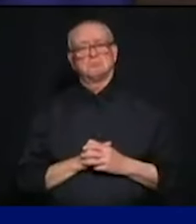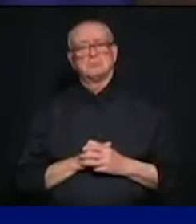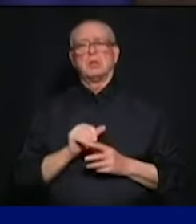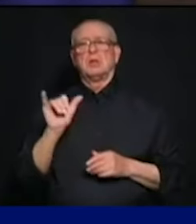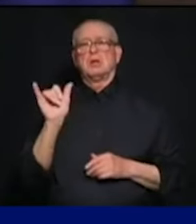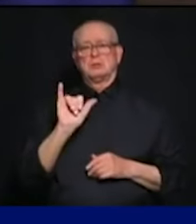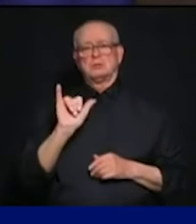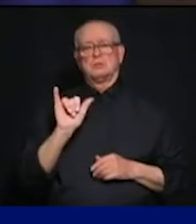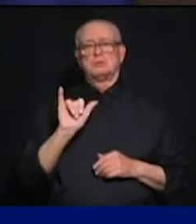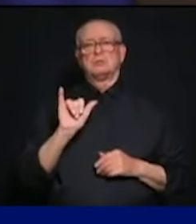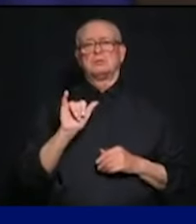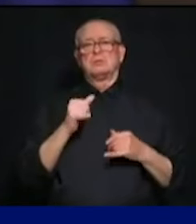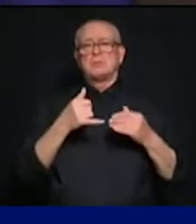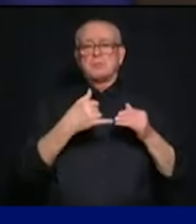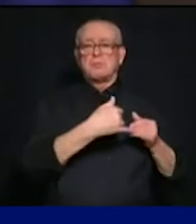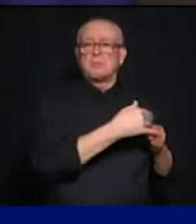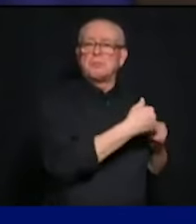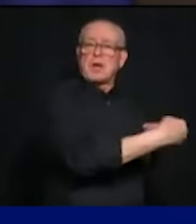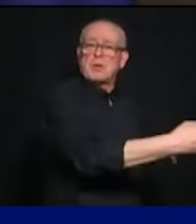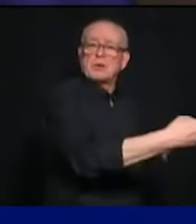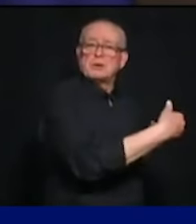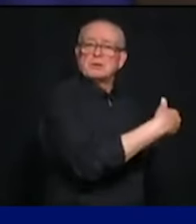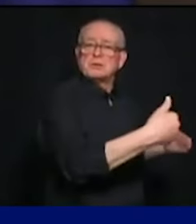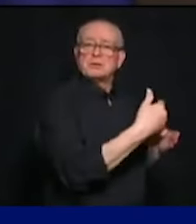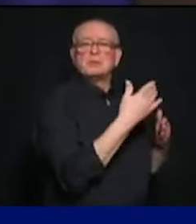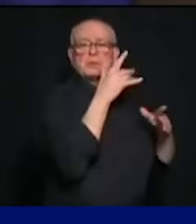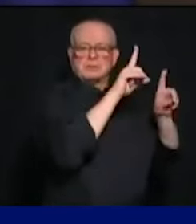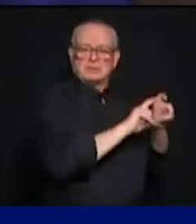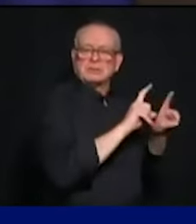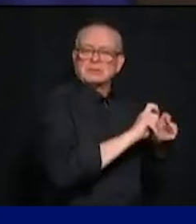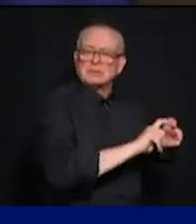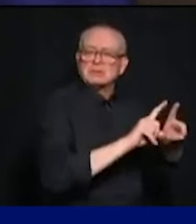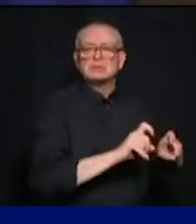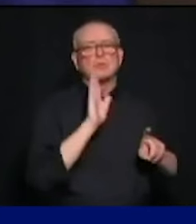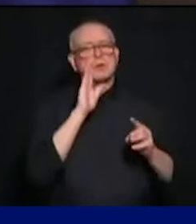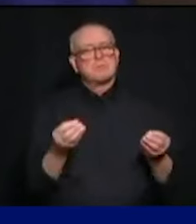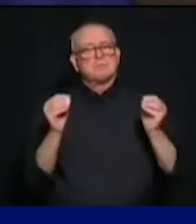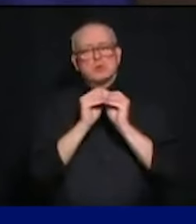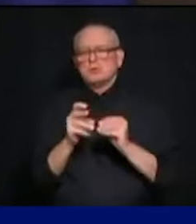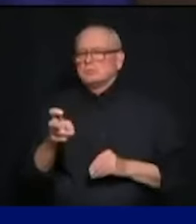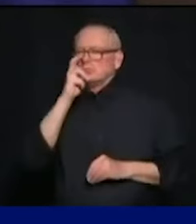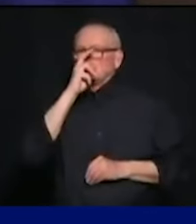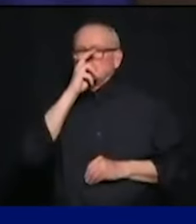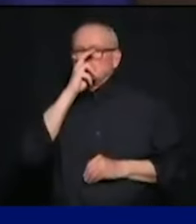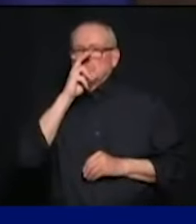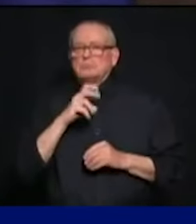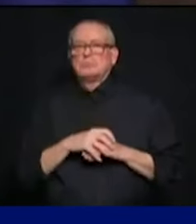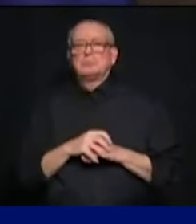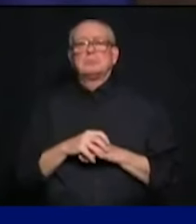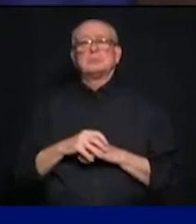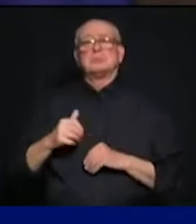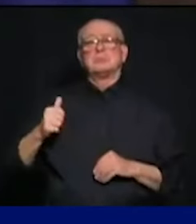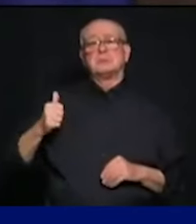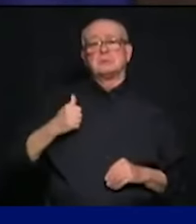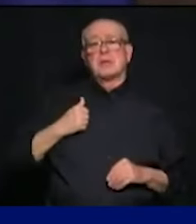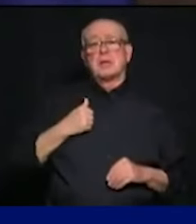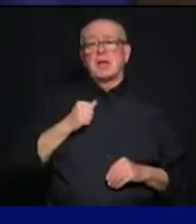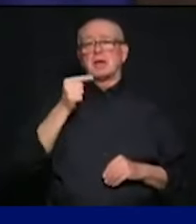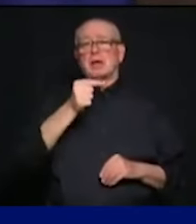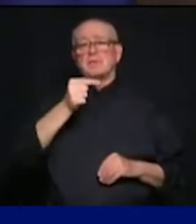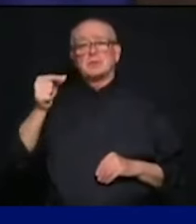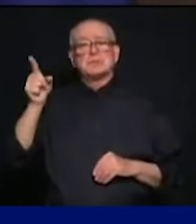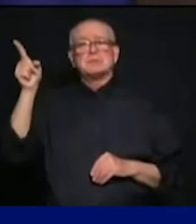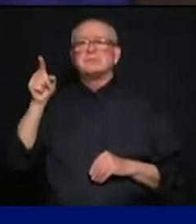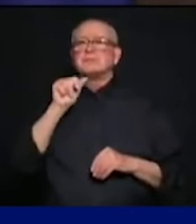believe it was a mistake for Canada to wait so long to close our borders, especially from countries with high levels of infection. While